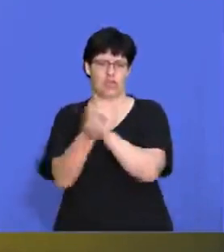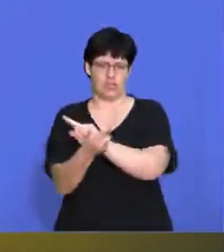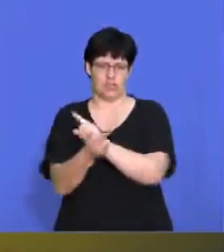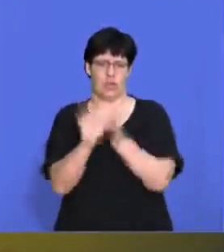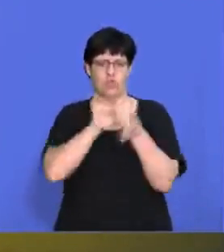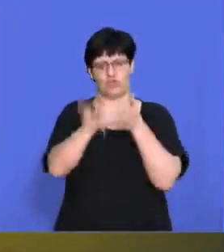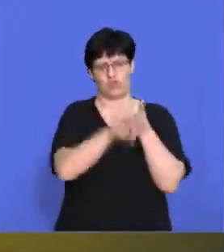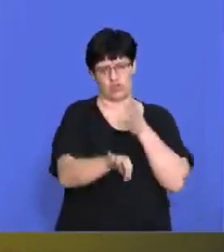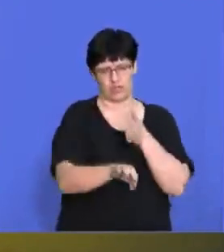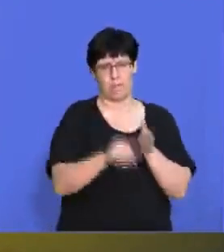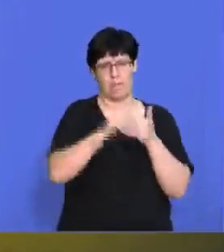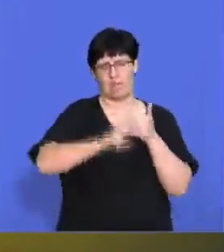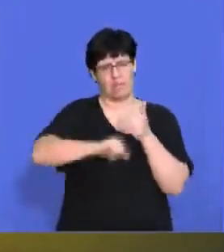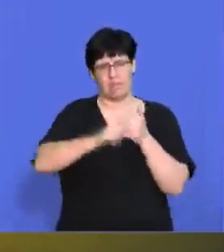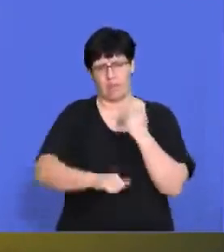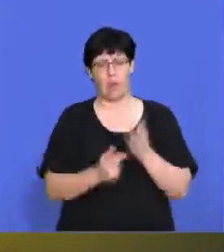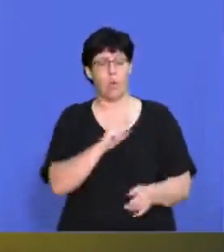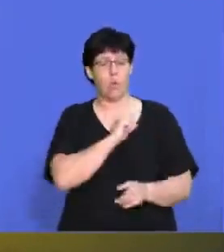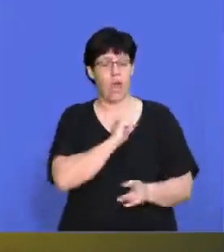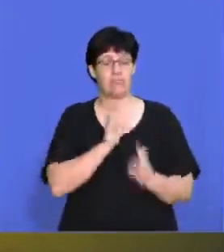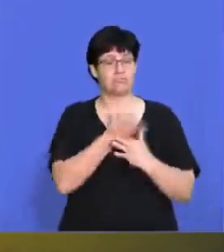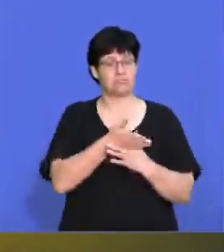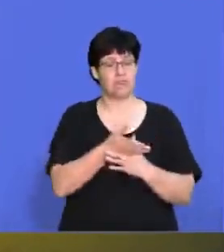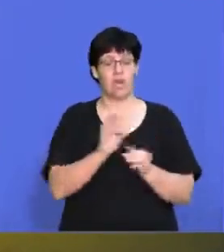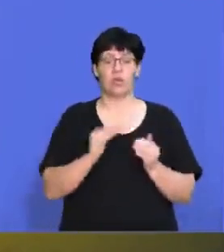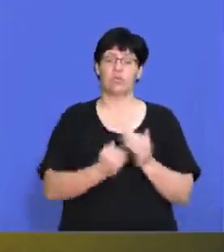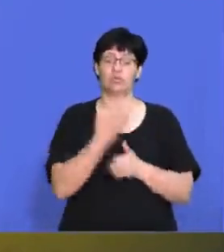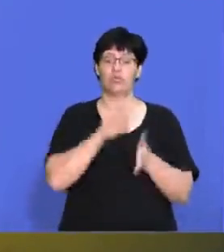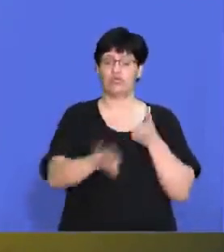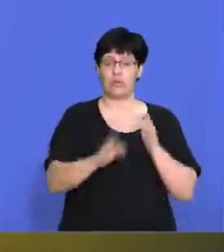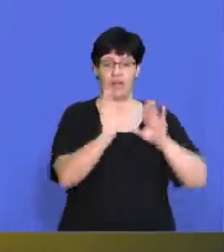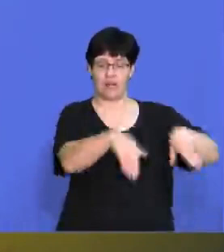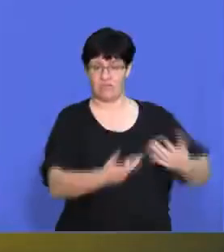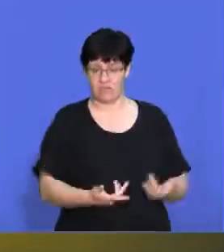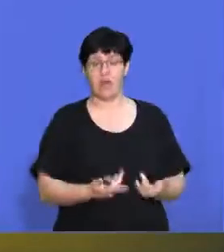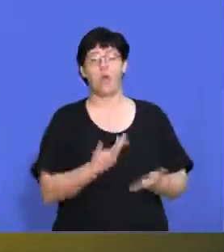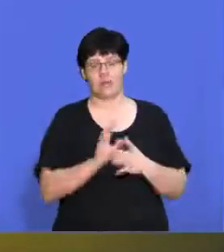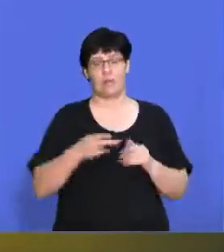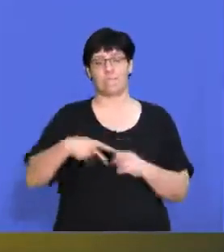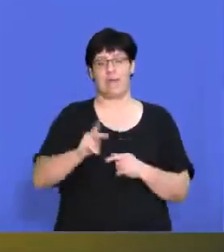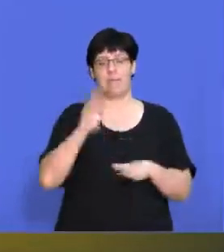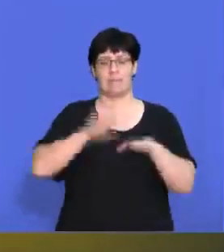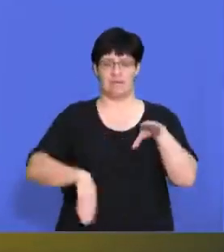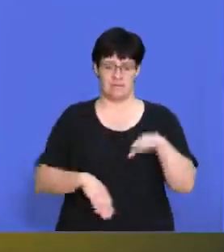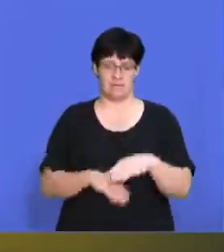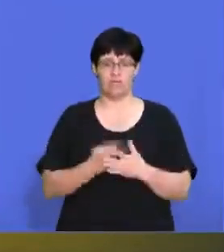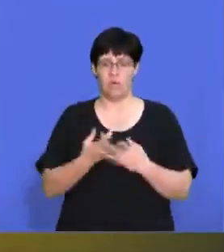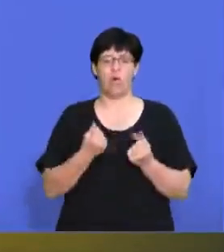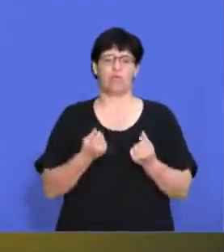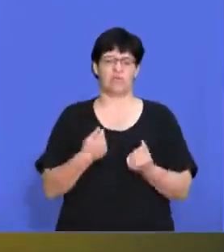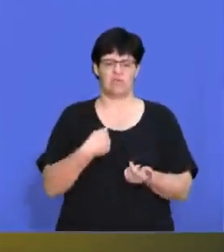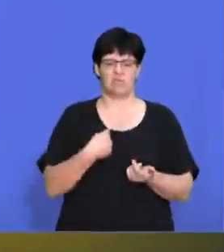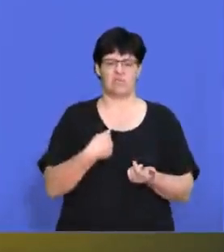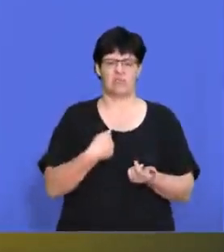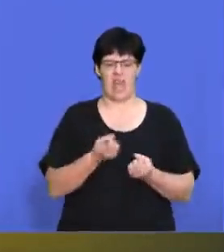every single month because every time I enter a new contract and I leave it, I'm going to have to pay some penalties. So it's going to cost me quite a bit of